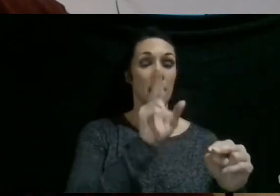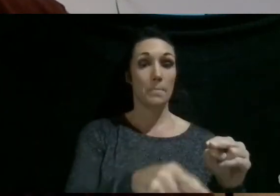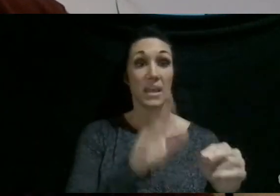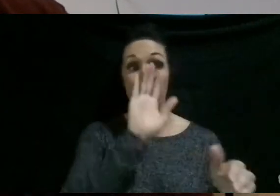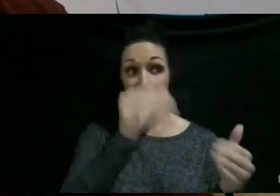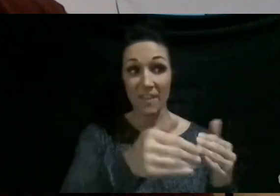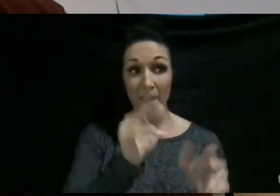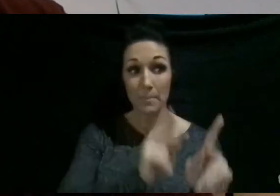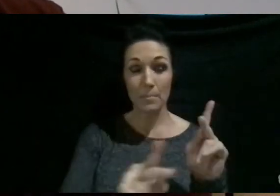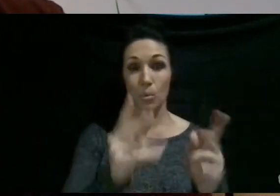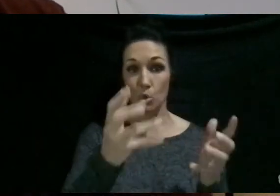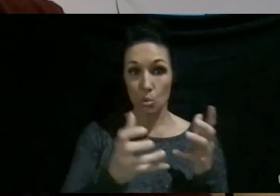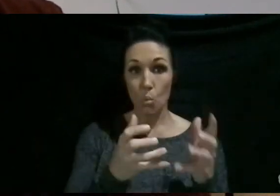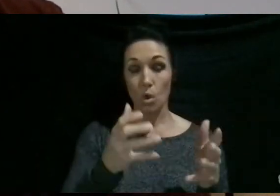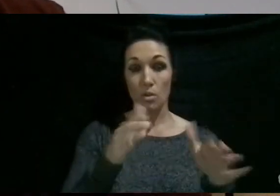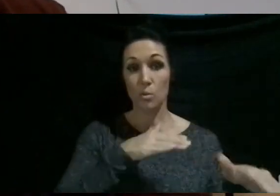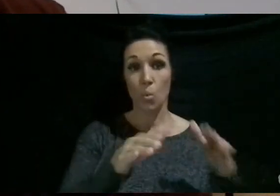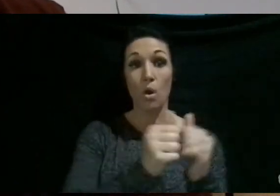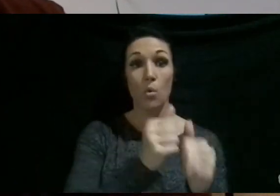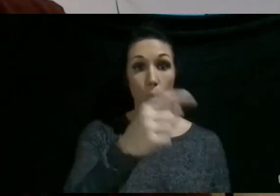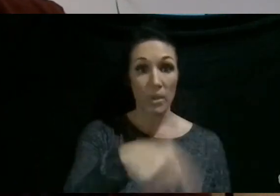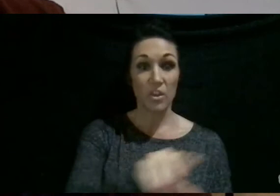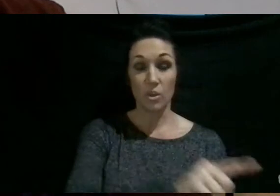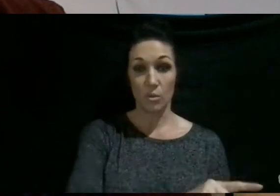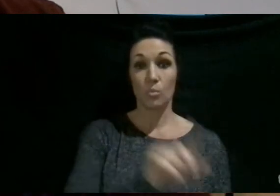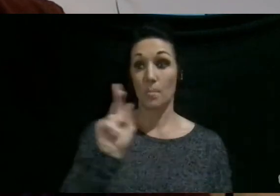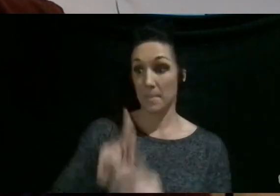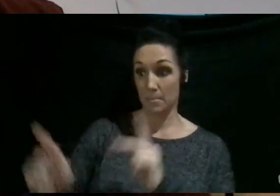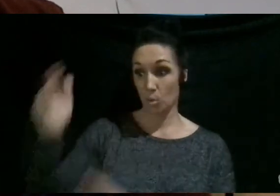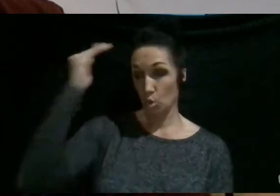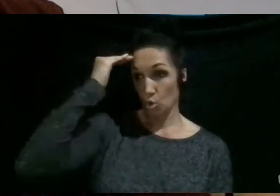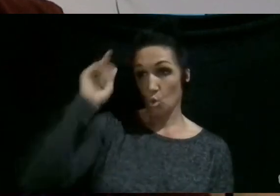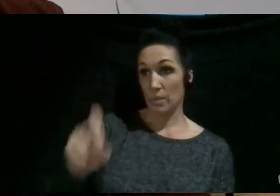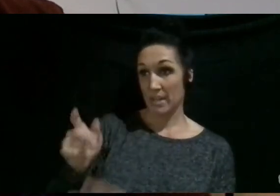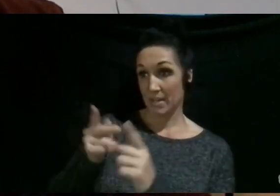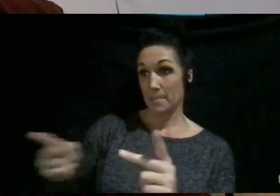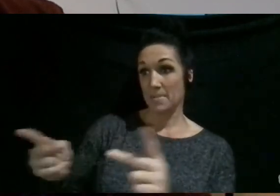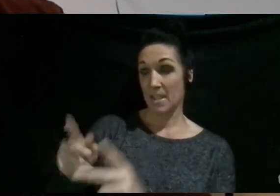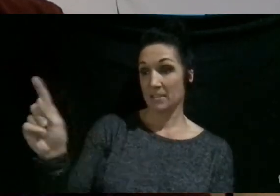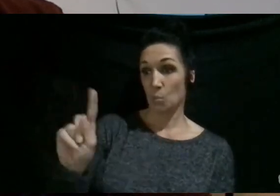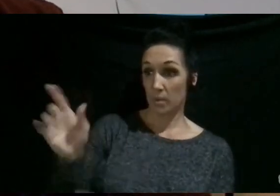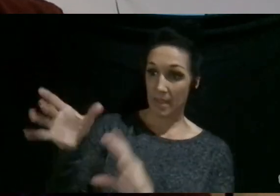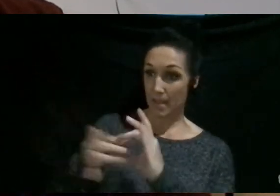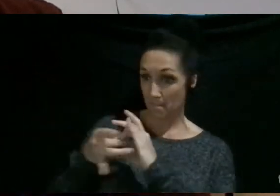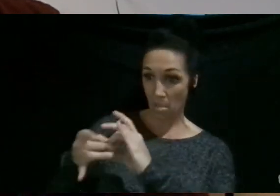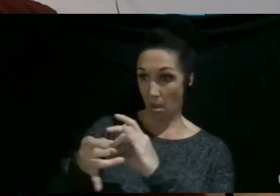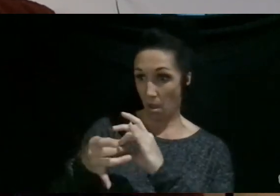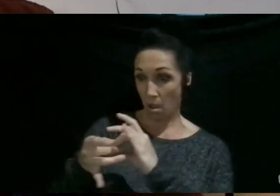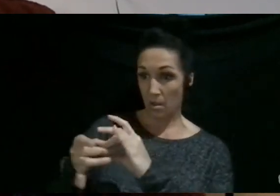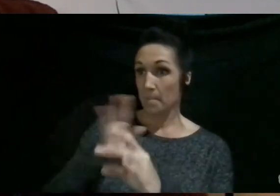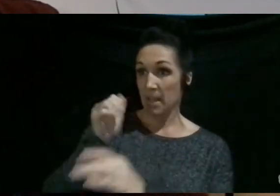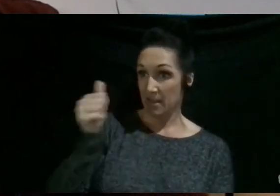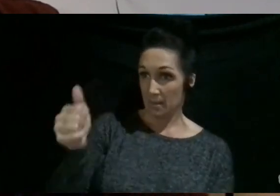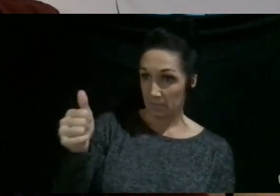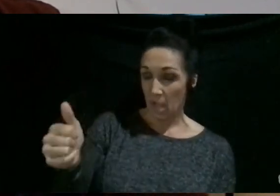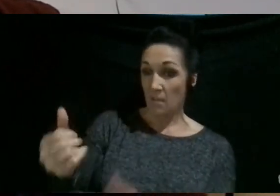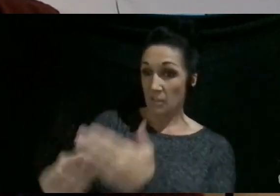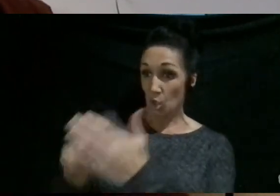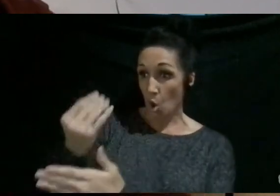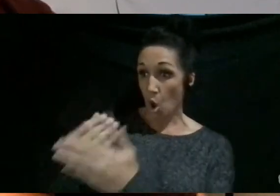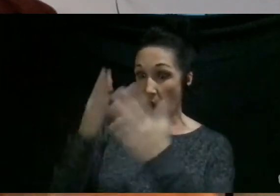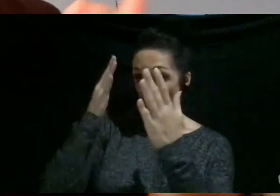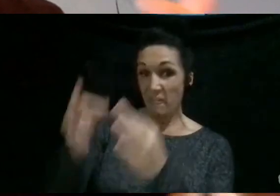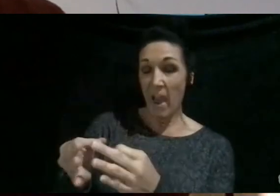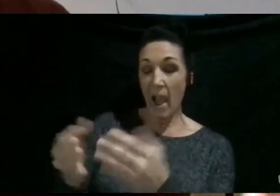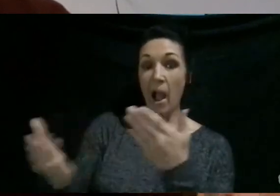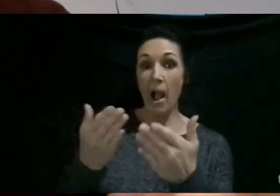people that you want to walk alongside with, people that you know, need a place where they can belong and be themselves and grow in faith,